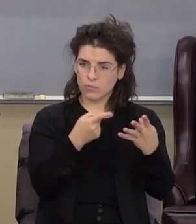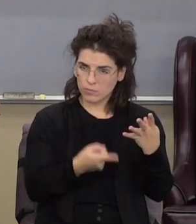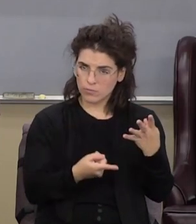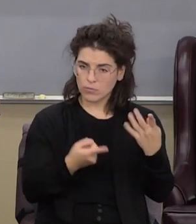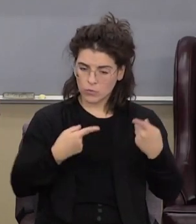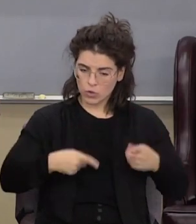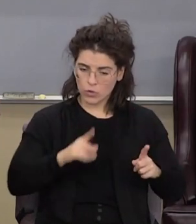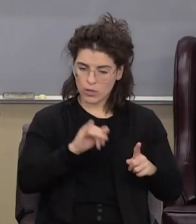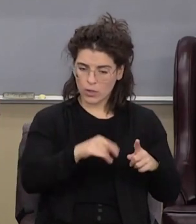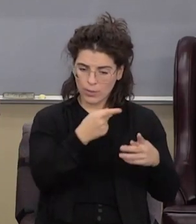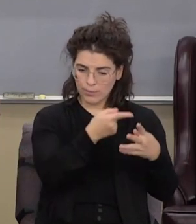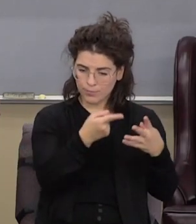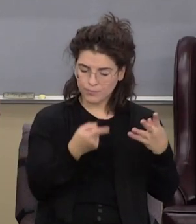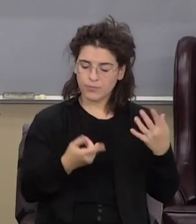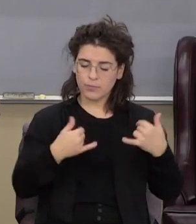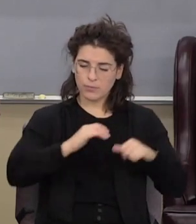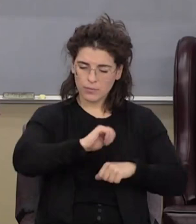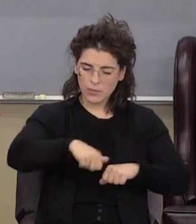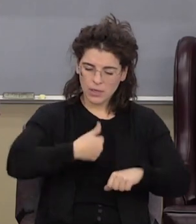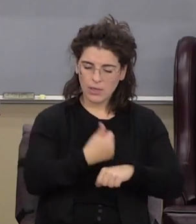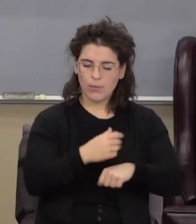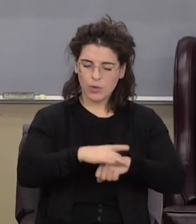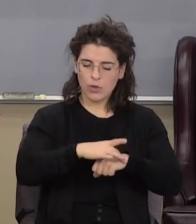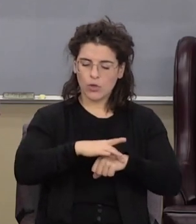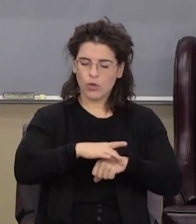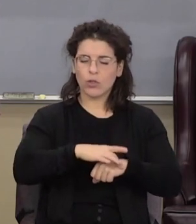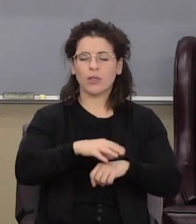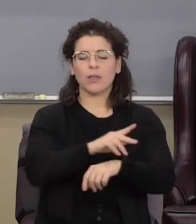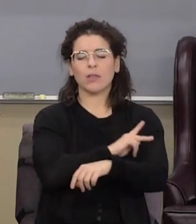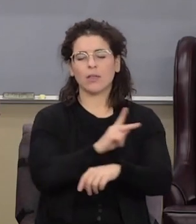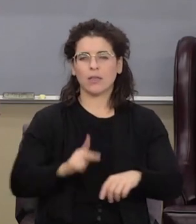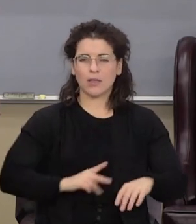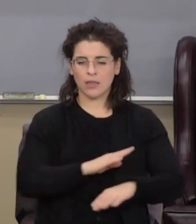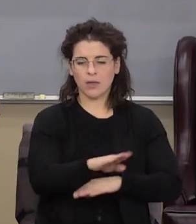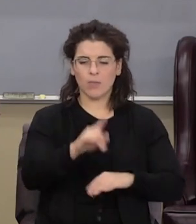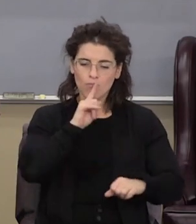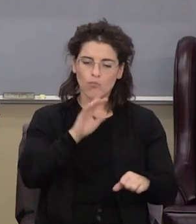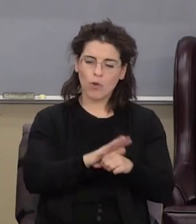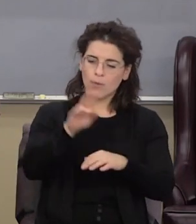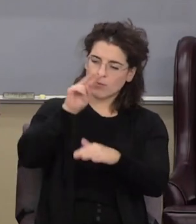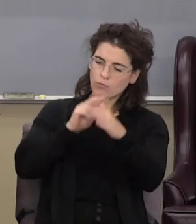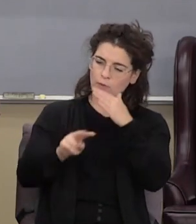establishing the earthly kingdom promised and prophesied in scripture